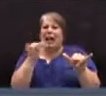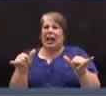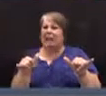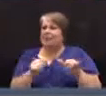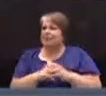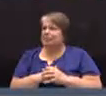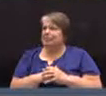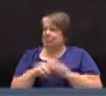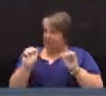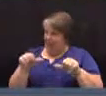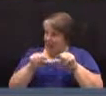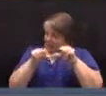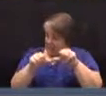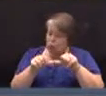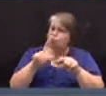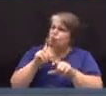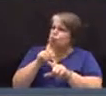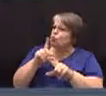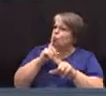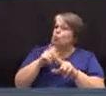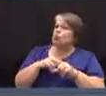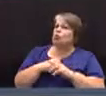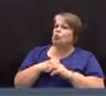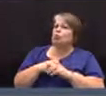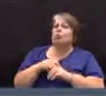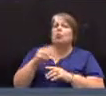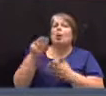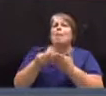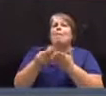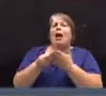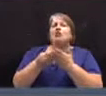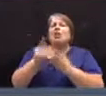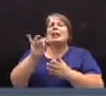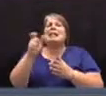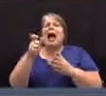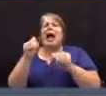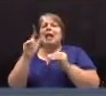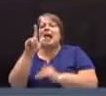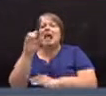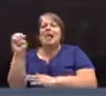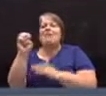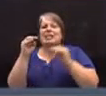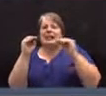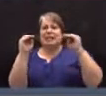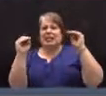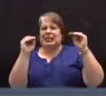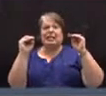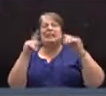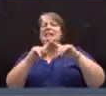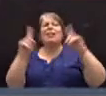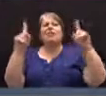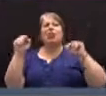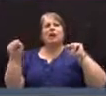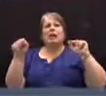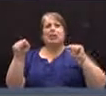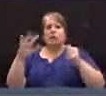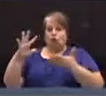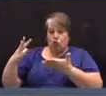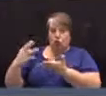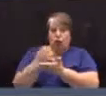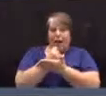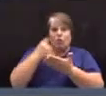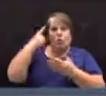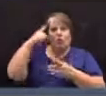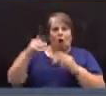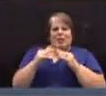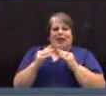Can I continue? Please. The budget and the tax levy are different because revenue for the town is